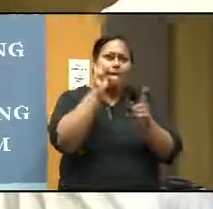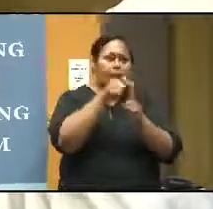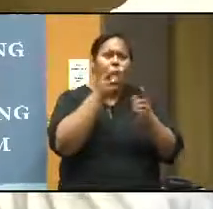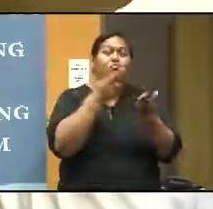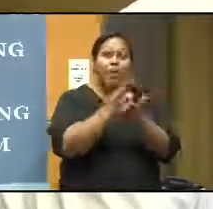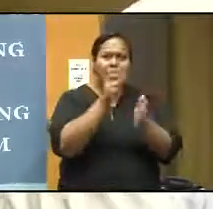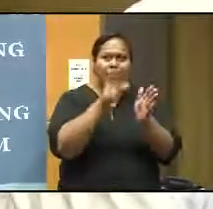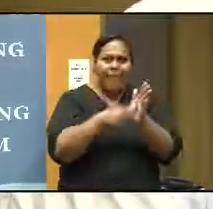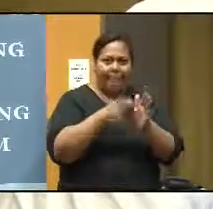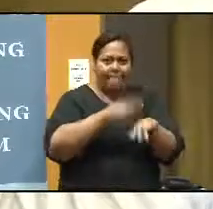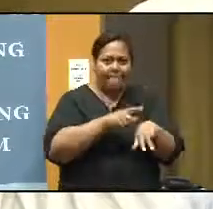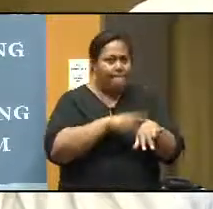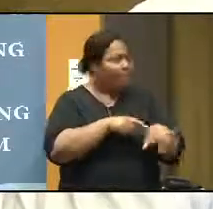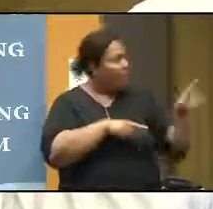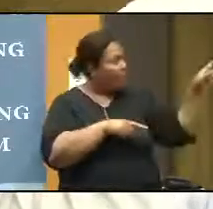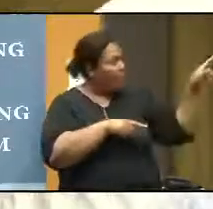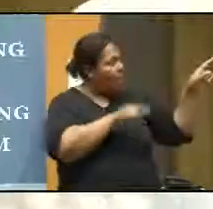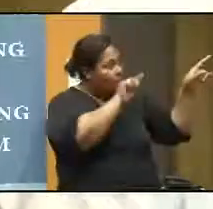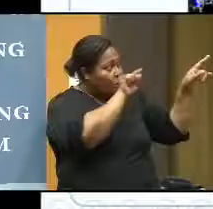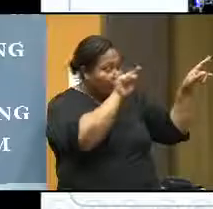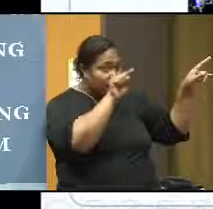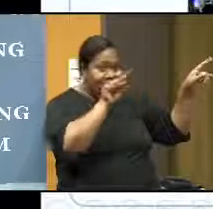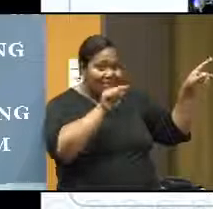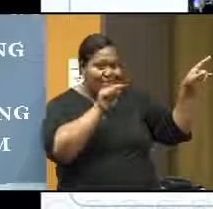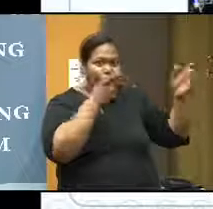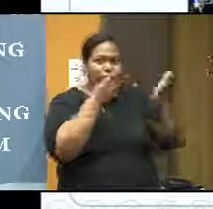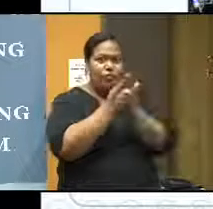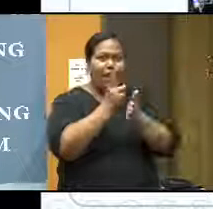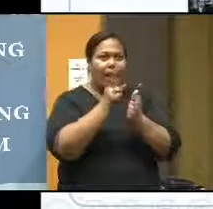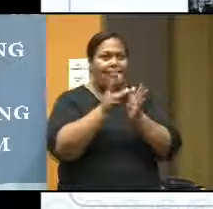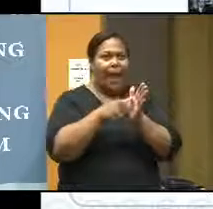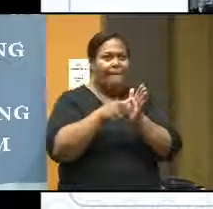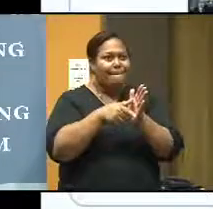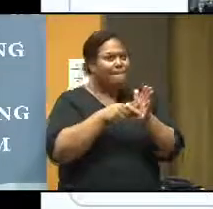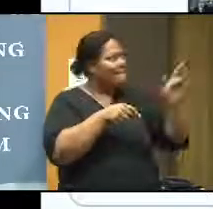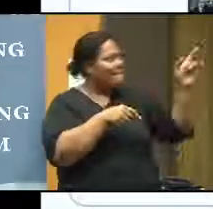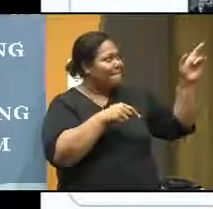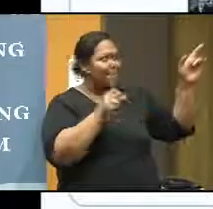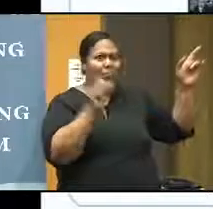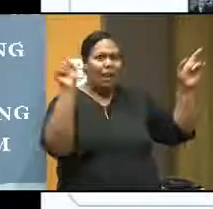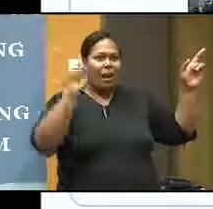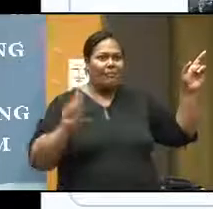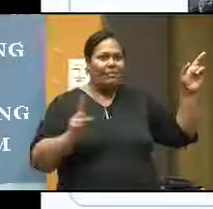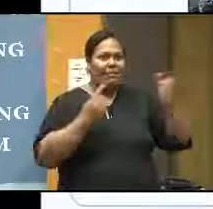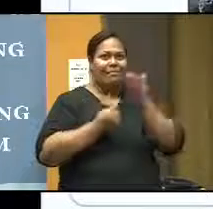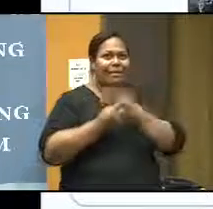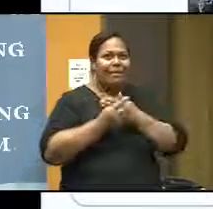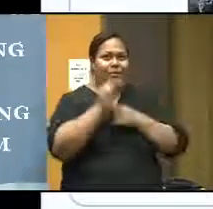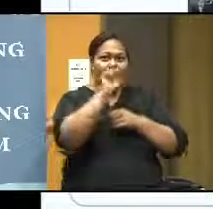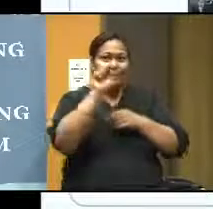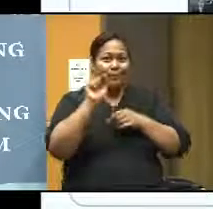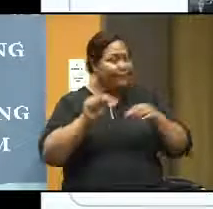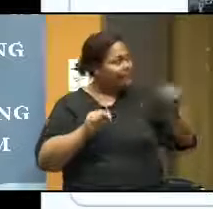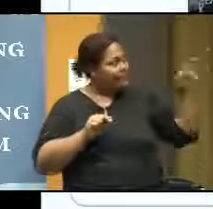dots here are the real-time lightnings happening. And then the students do record it during the